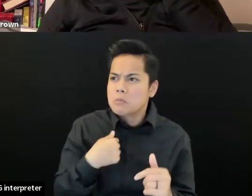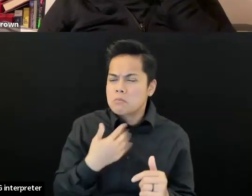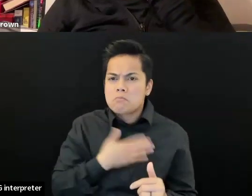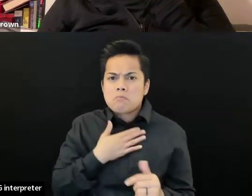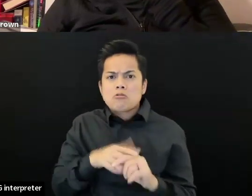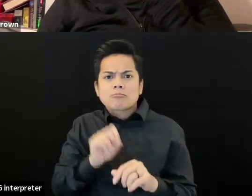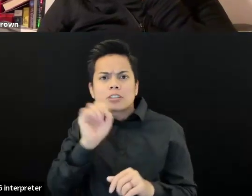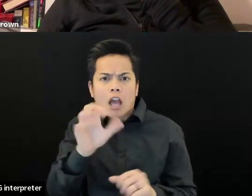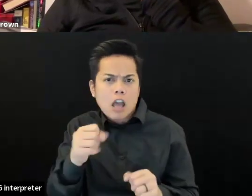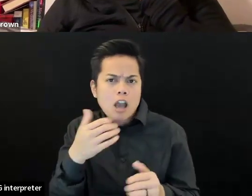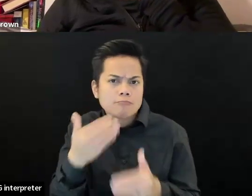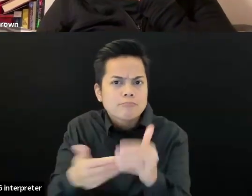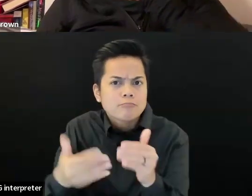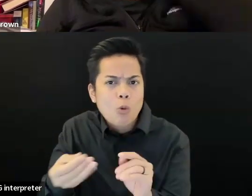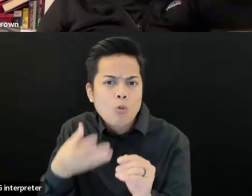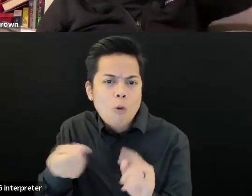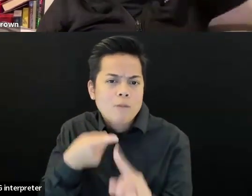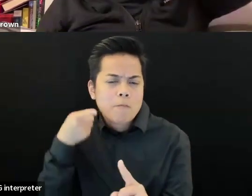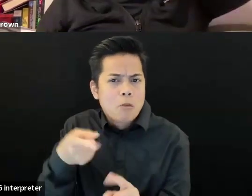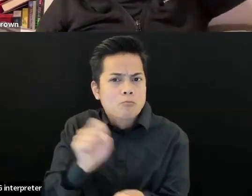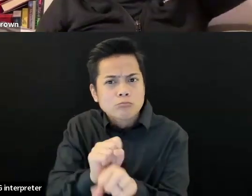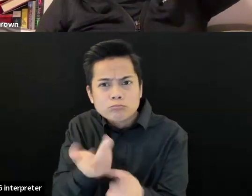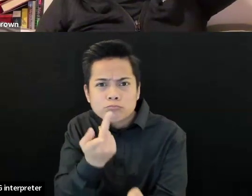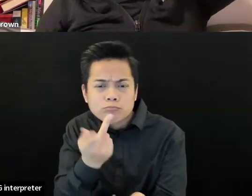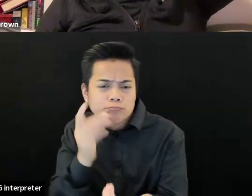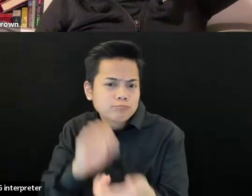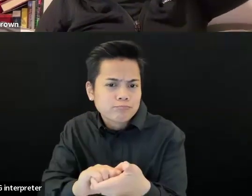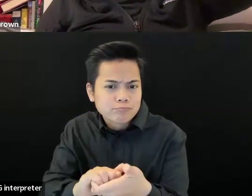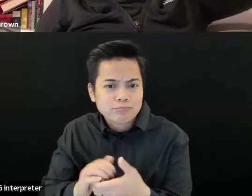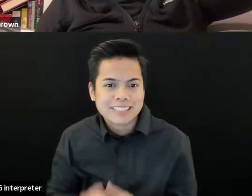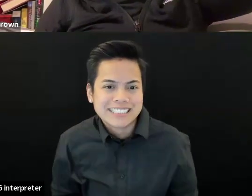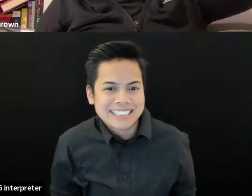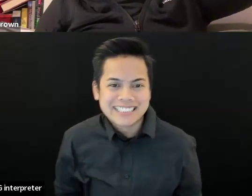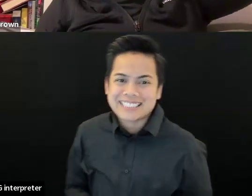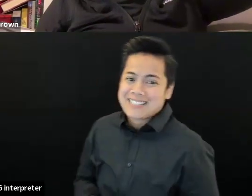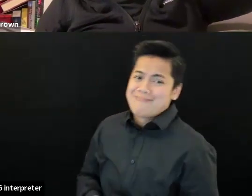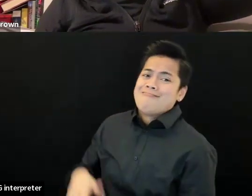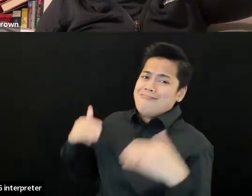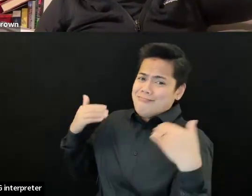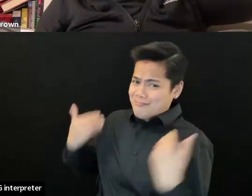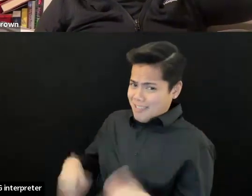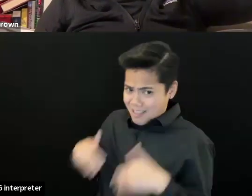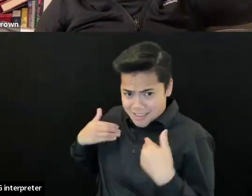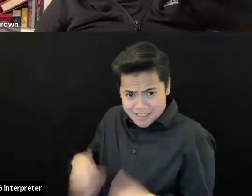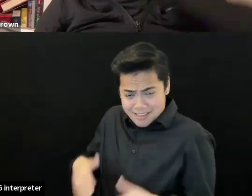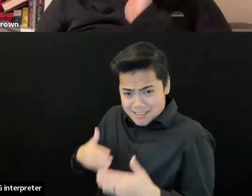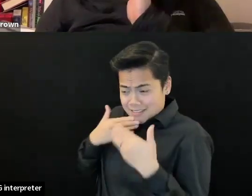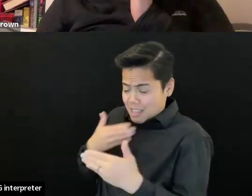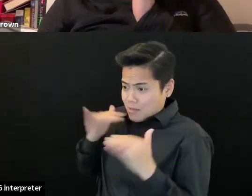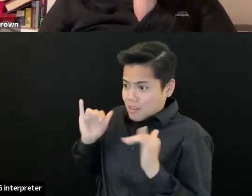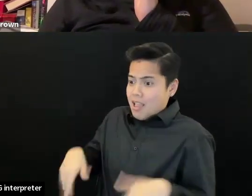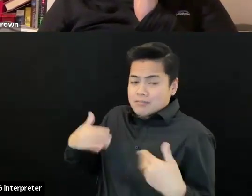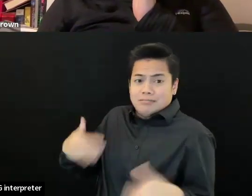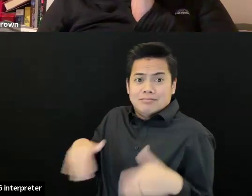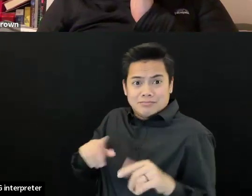Well, thank you so much. That is promising. Yeah. And you know, we know it's going to be part of that